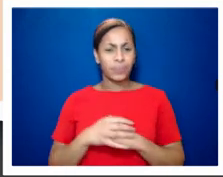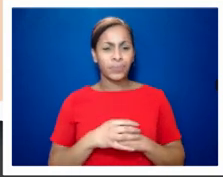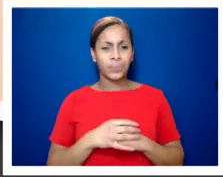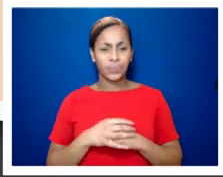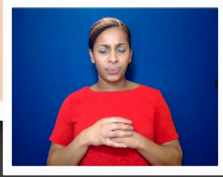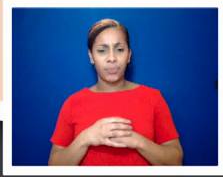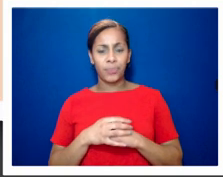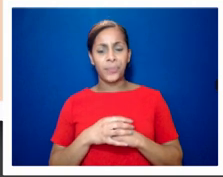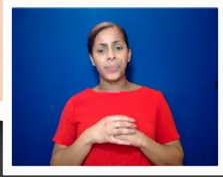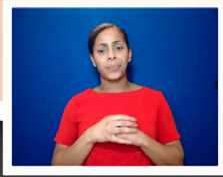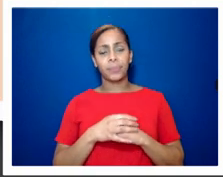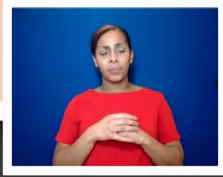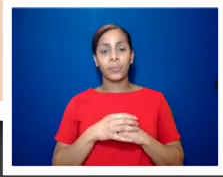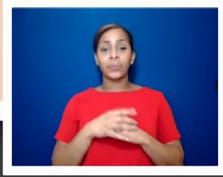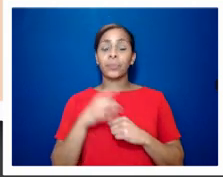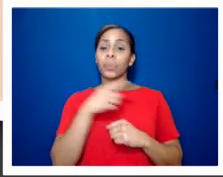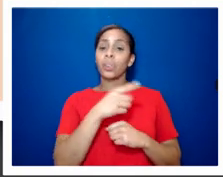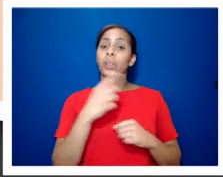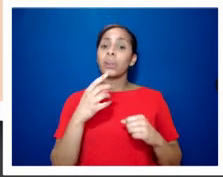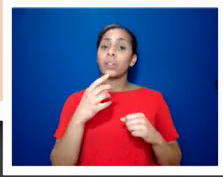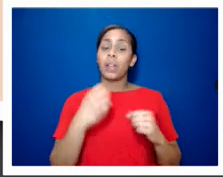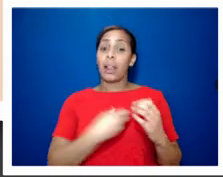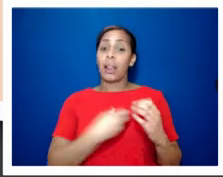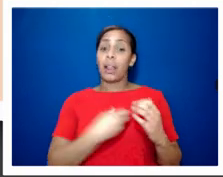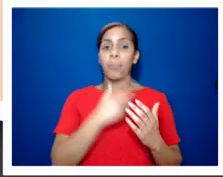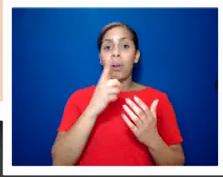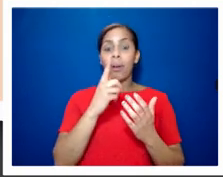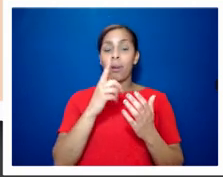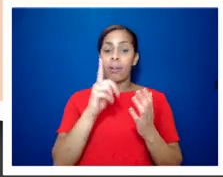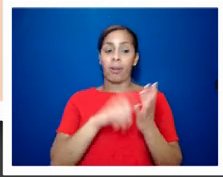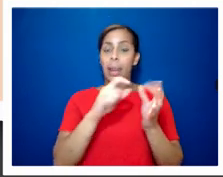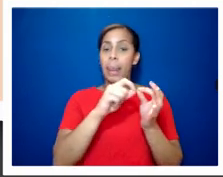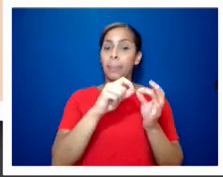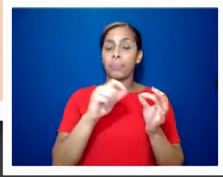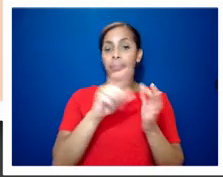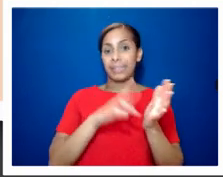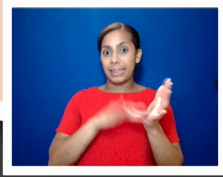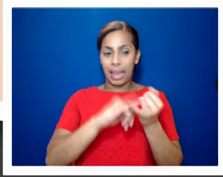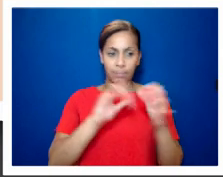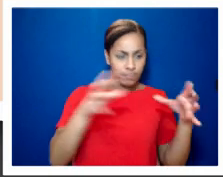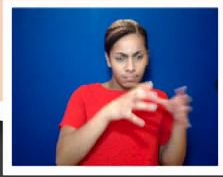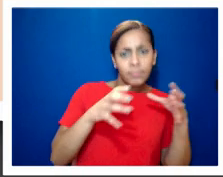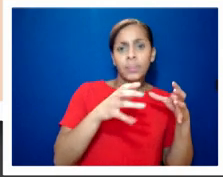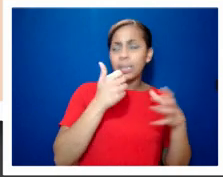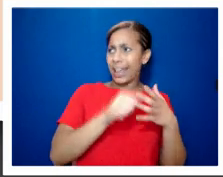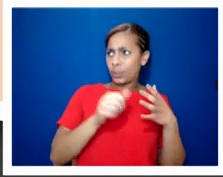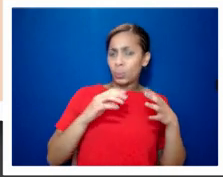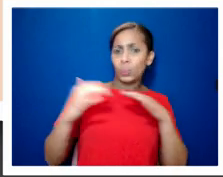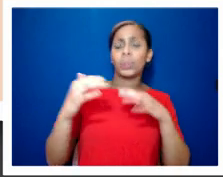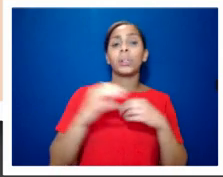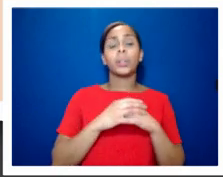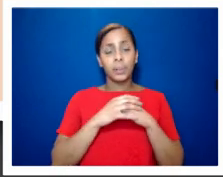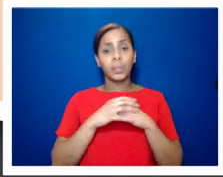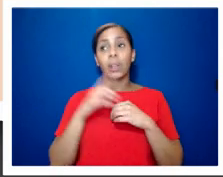perspective and labour and the lib dems began to mount an attack although as the conservatives had a solid majority in parliament